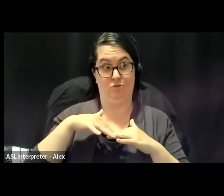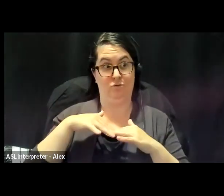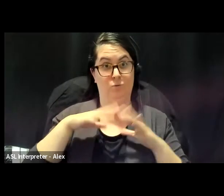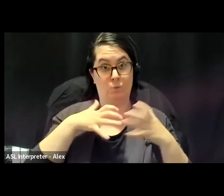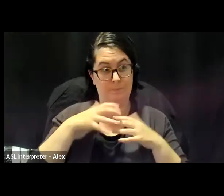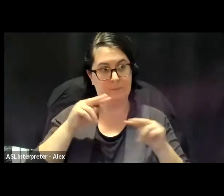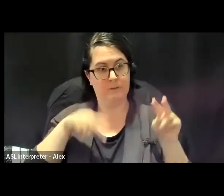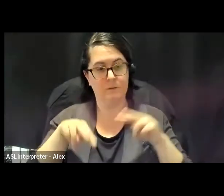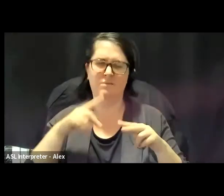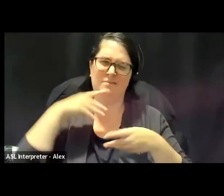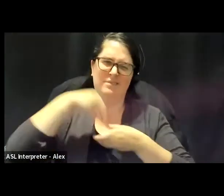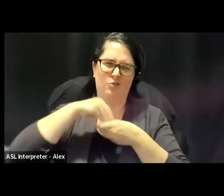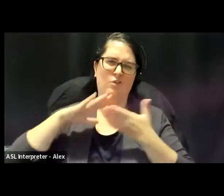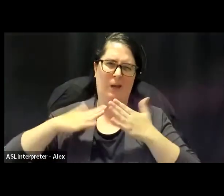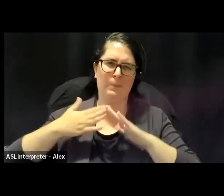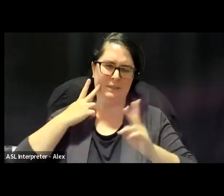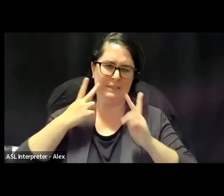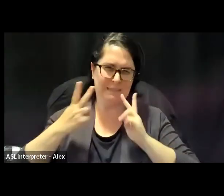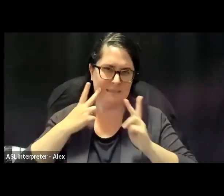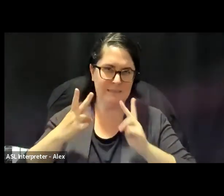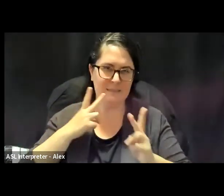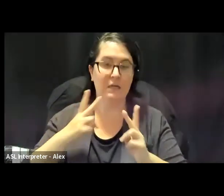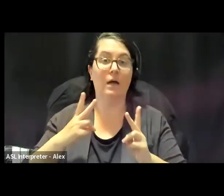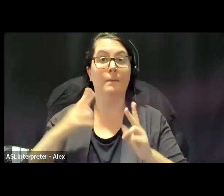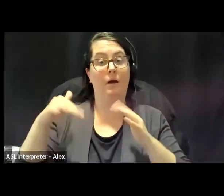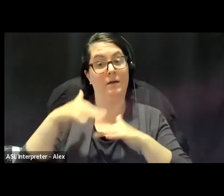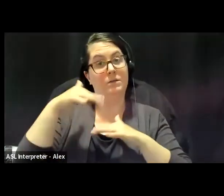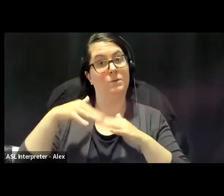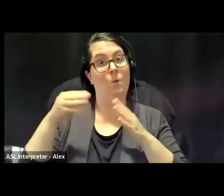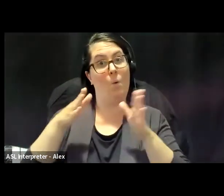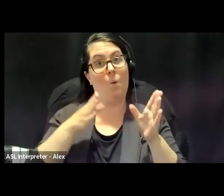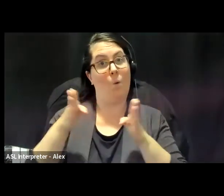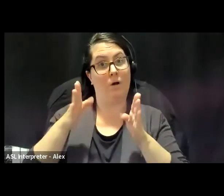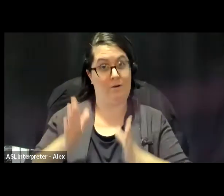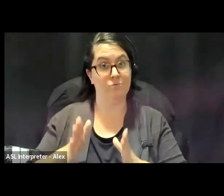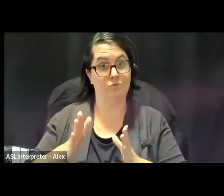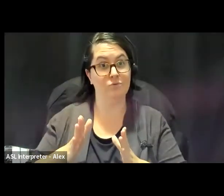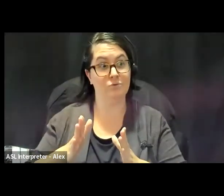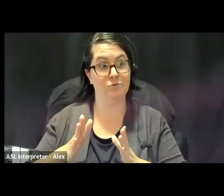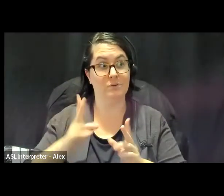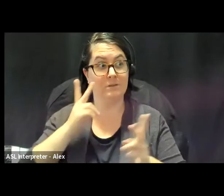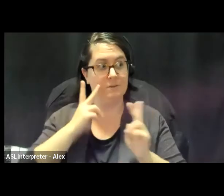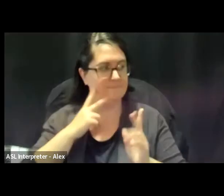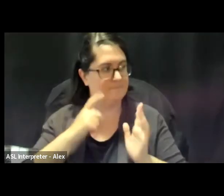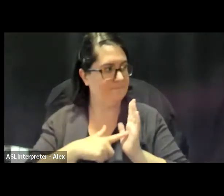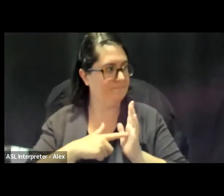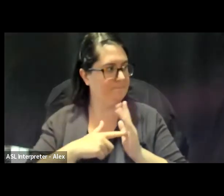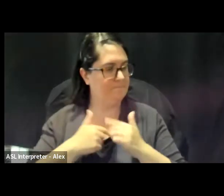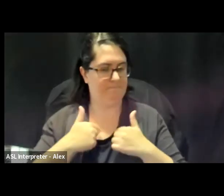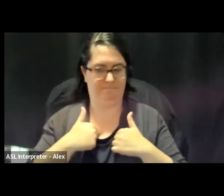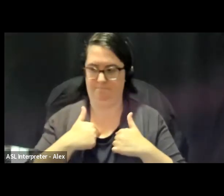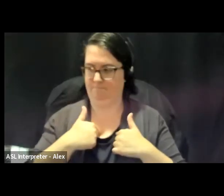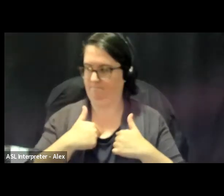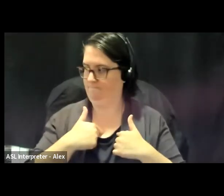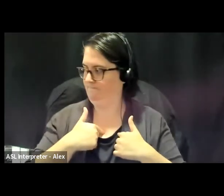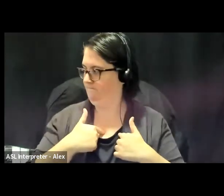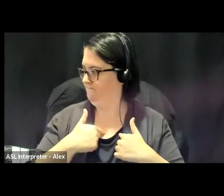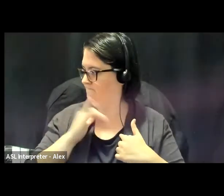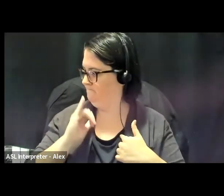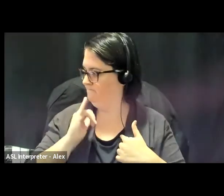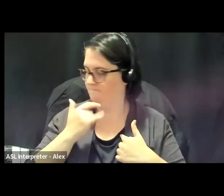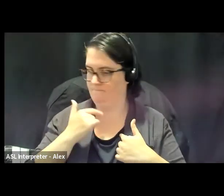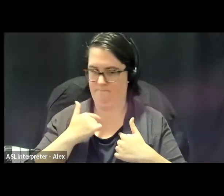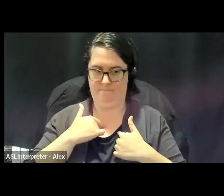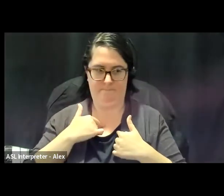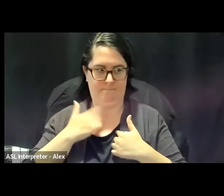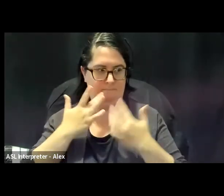very often in our own communities is that Indigenous organizers ourselves are finding ourselves in precarious conditions. The